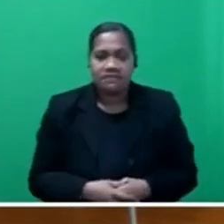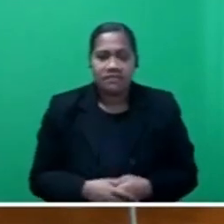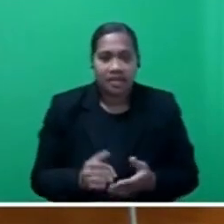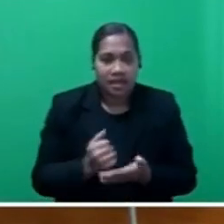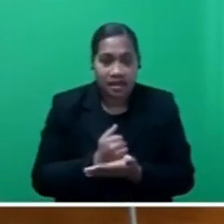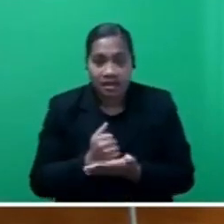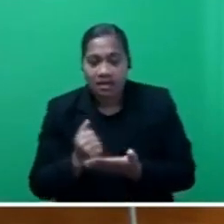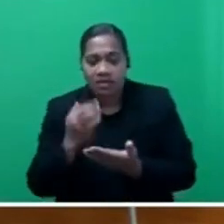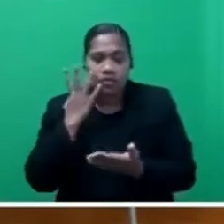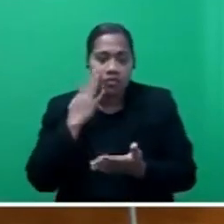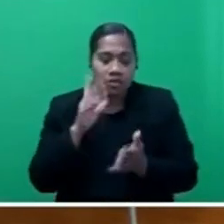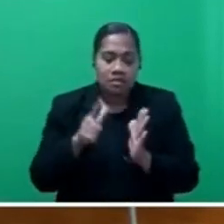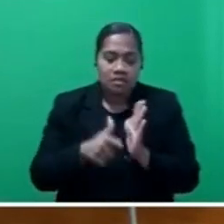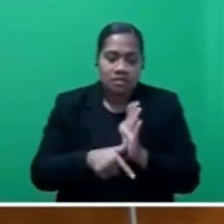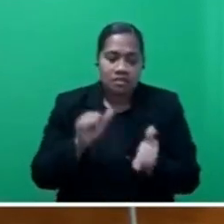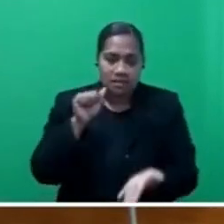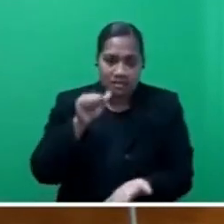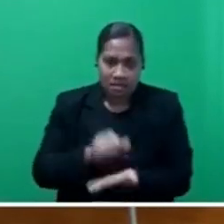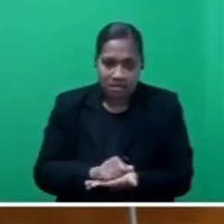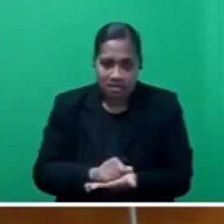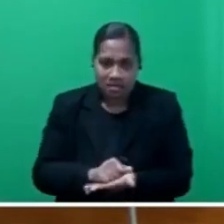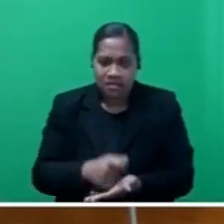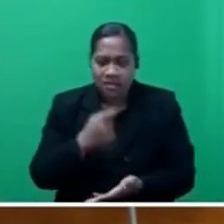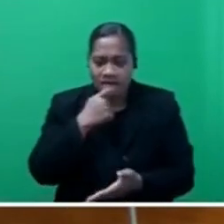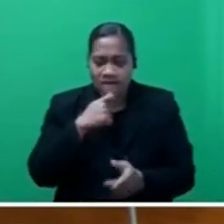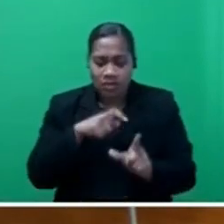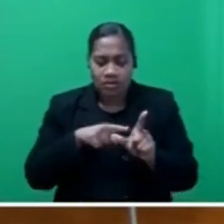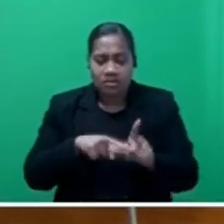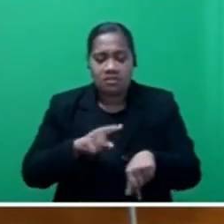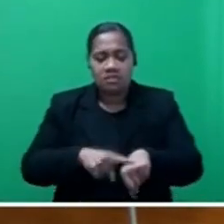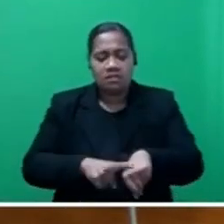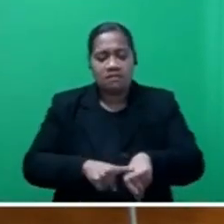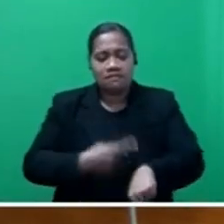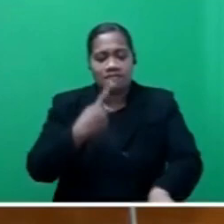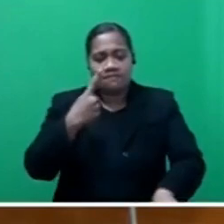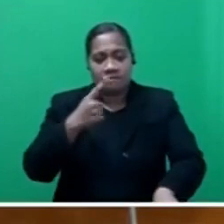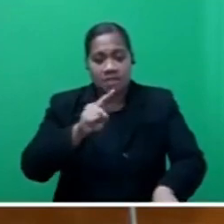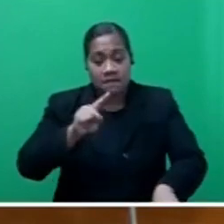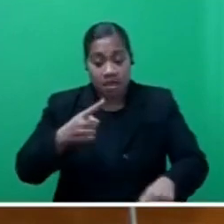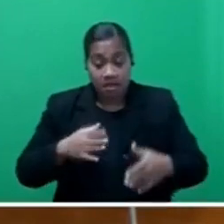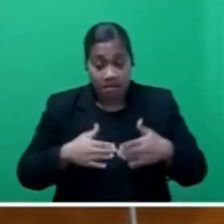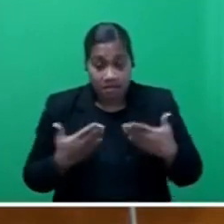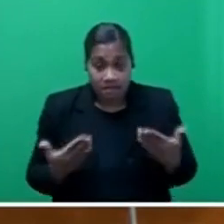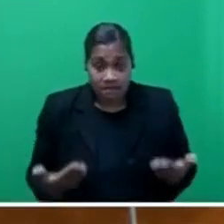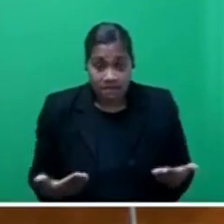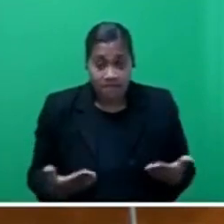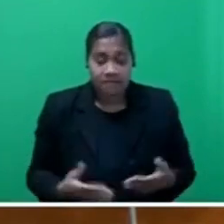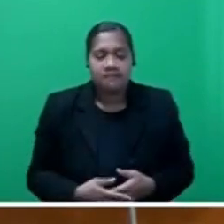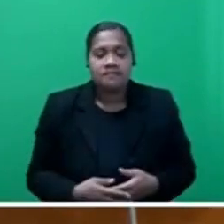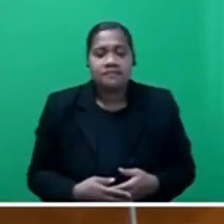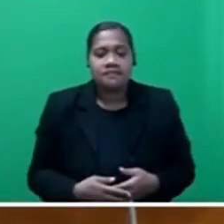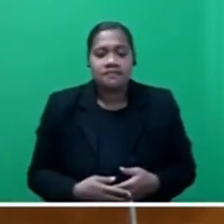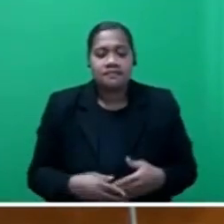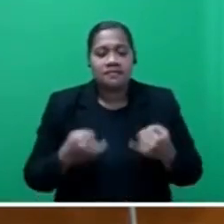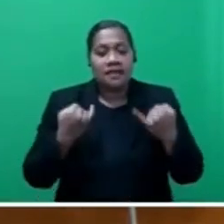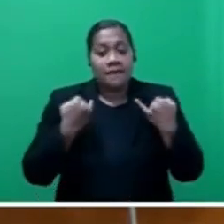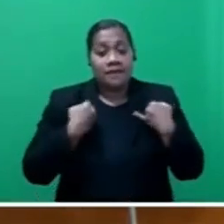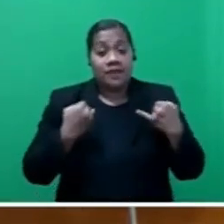the time is right. This is a few years too late, but now that it has been implemented,